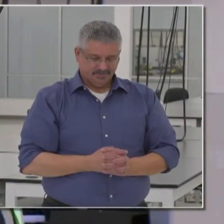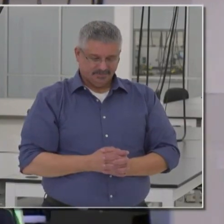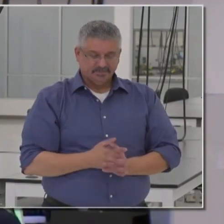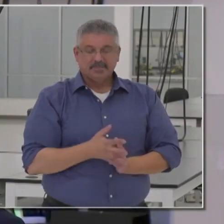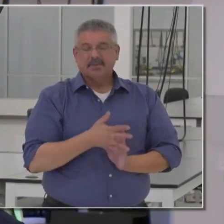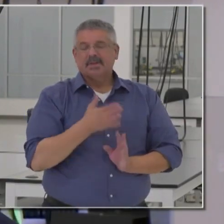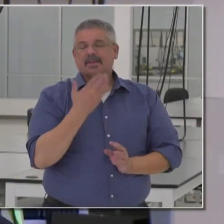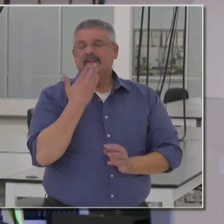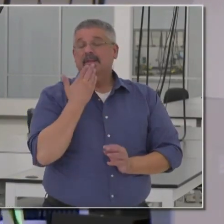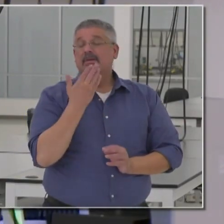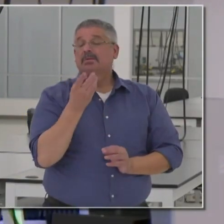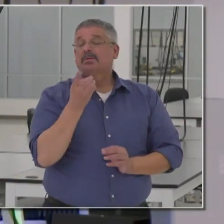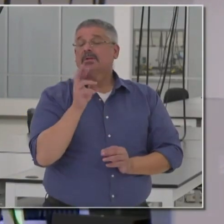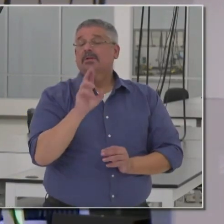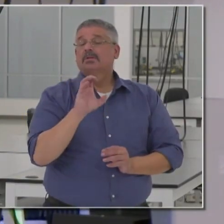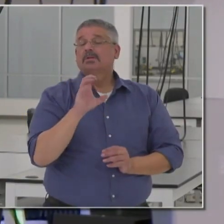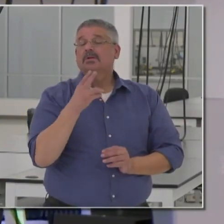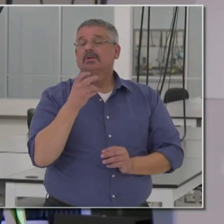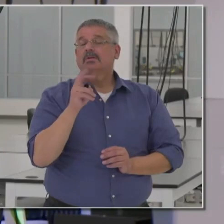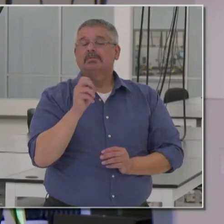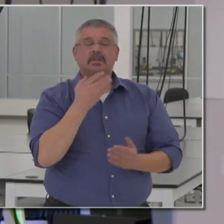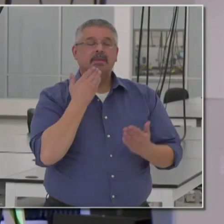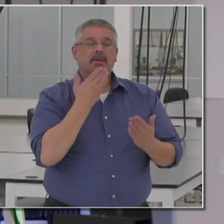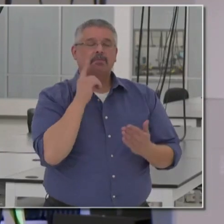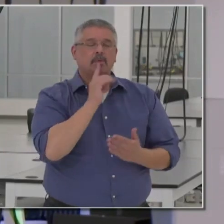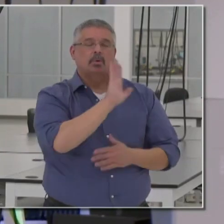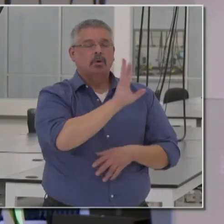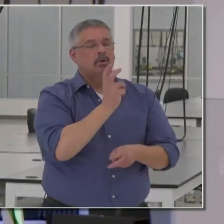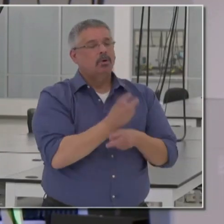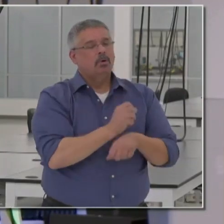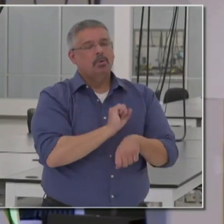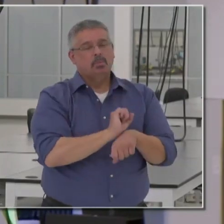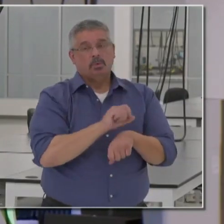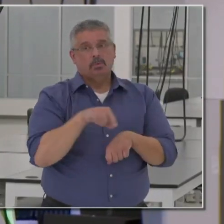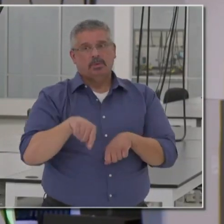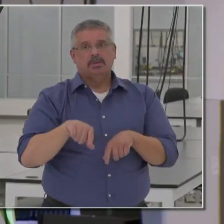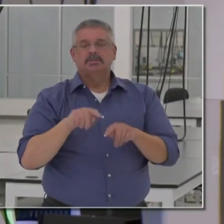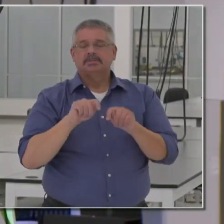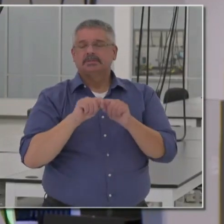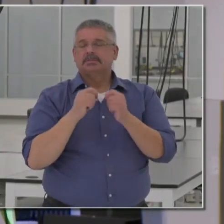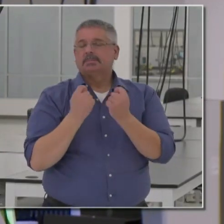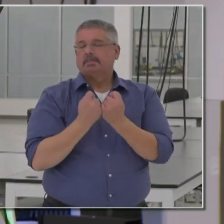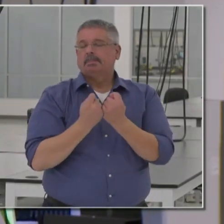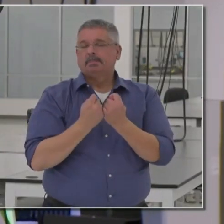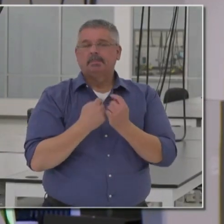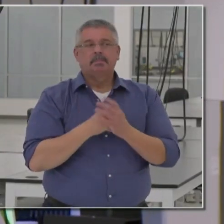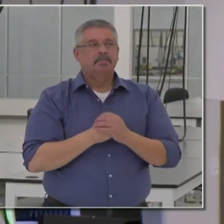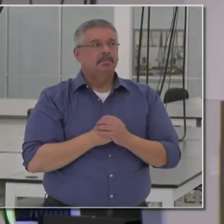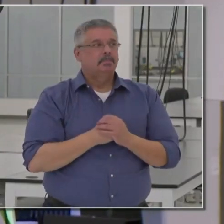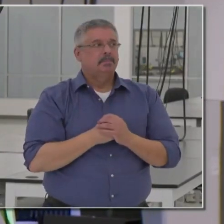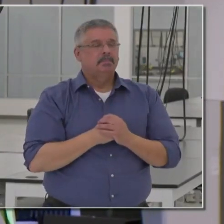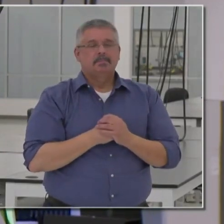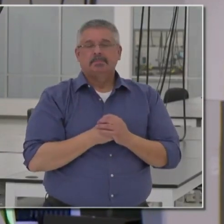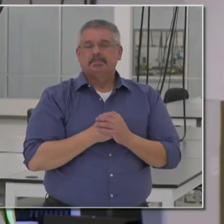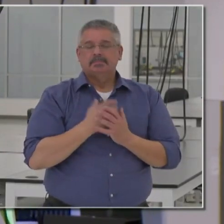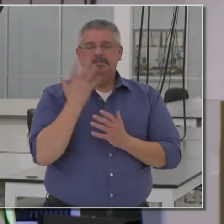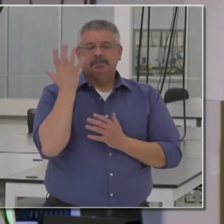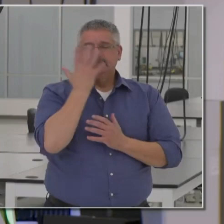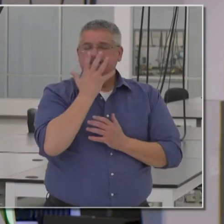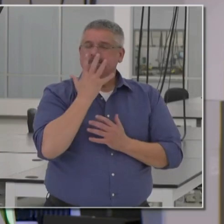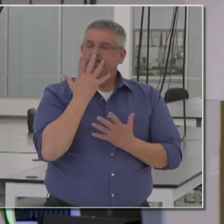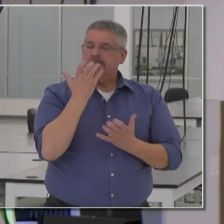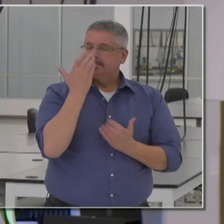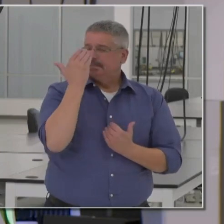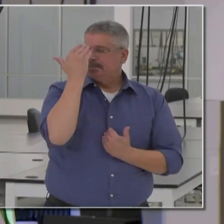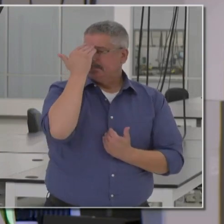Thank you, Dr. Chavez. And again, thank you for all your hard work and the testing task force. And I cannot impress upon folks